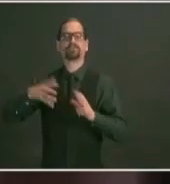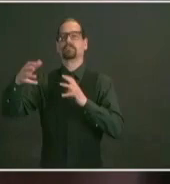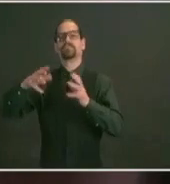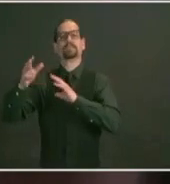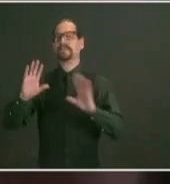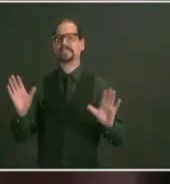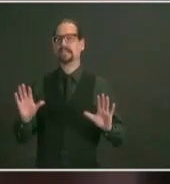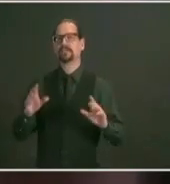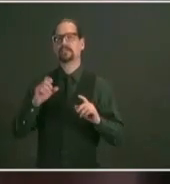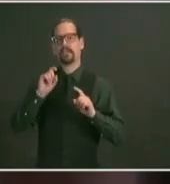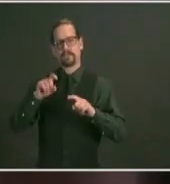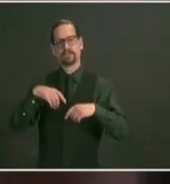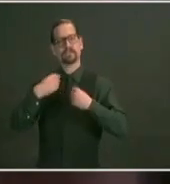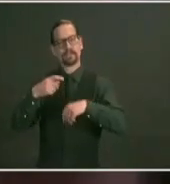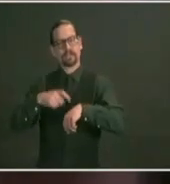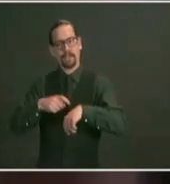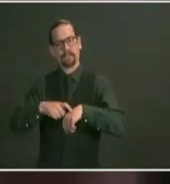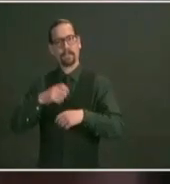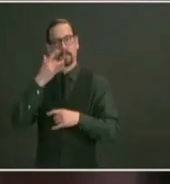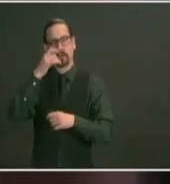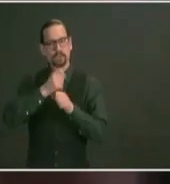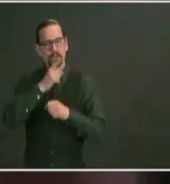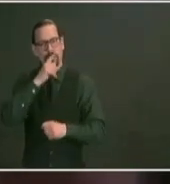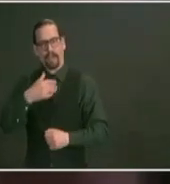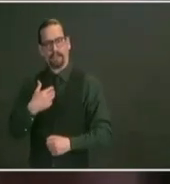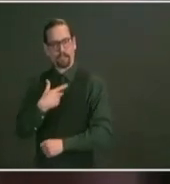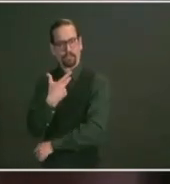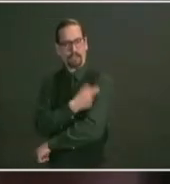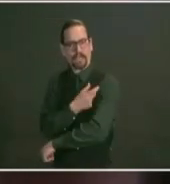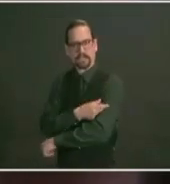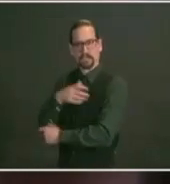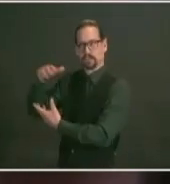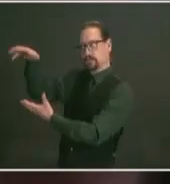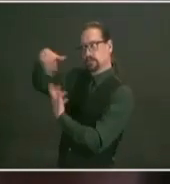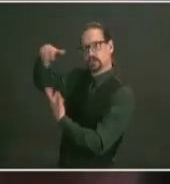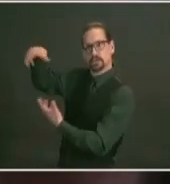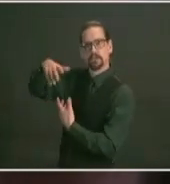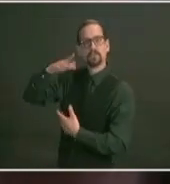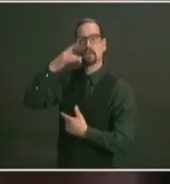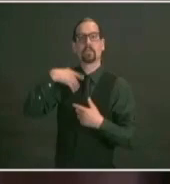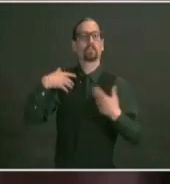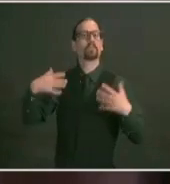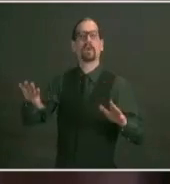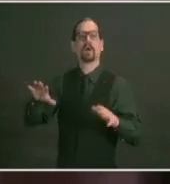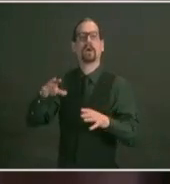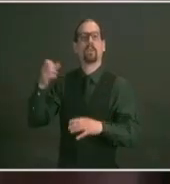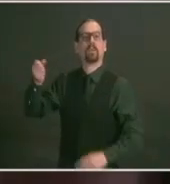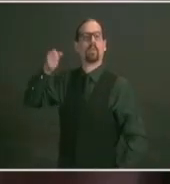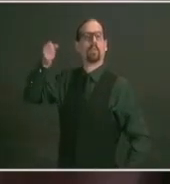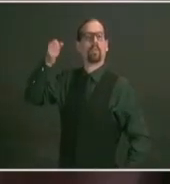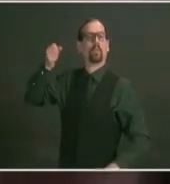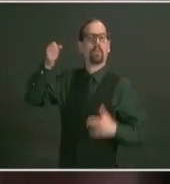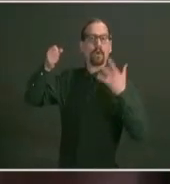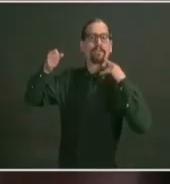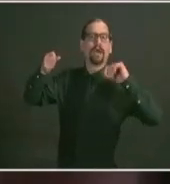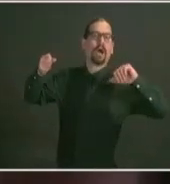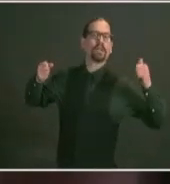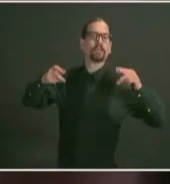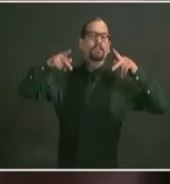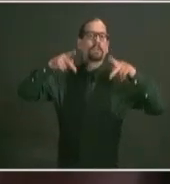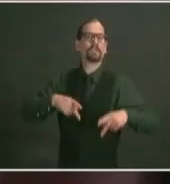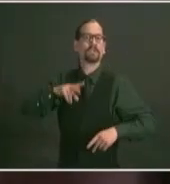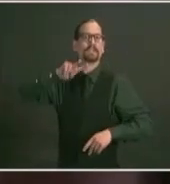focus is to get it into the arms of individuals who are out there so once we were starting to run short on finding those individuals in the previous